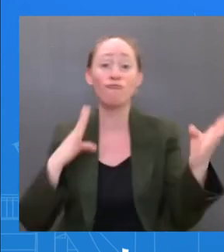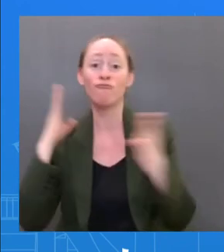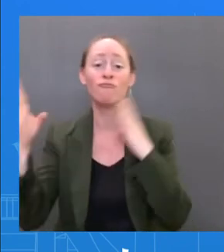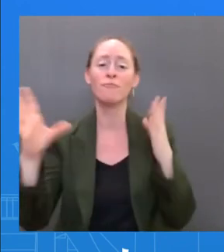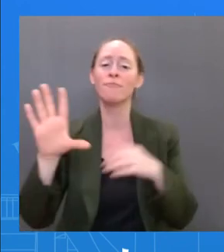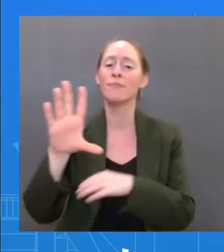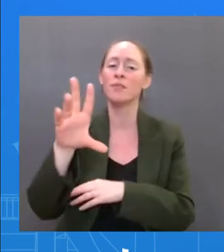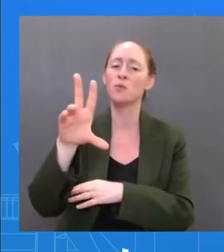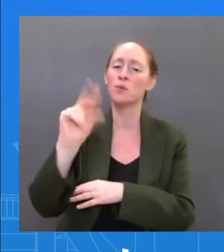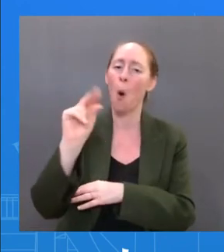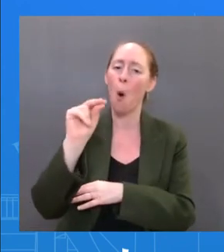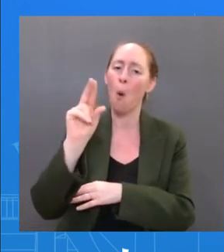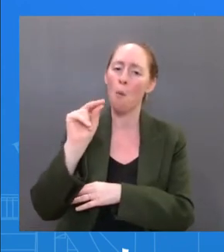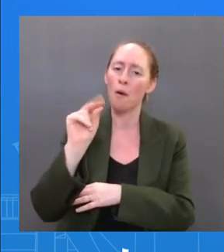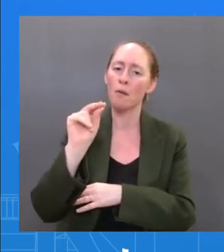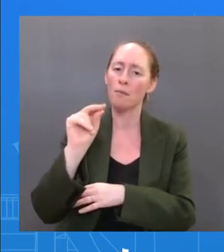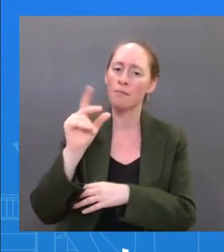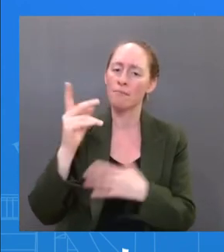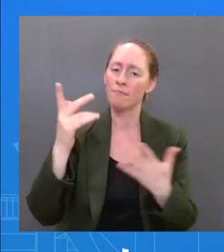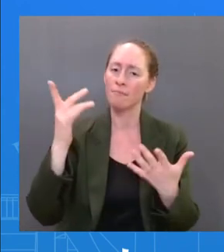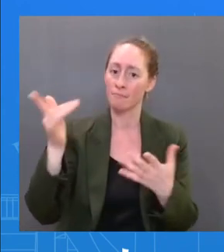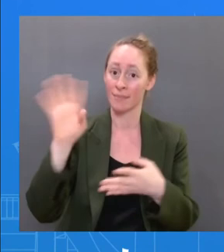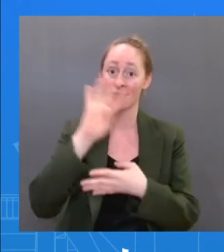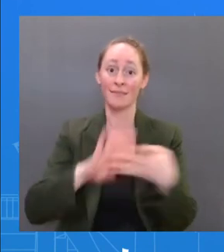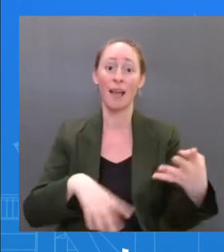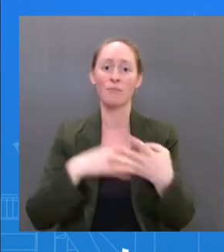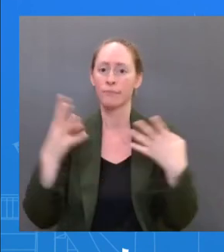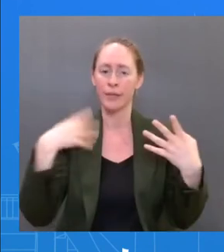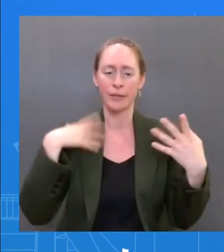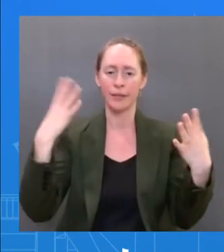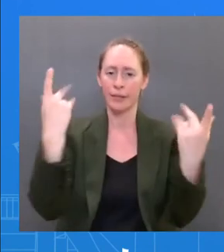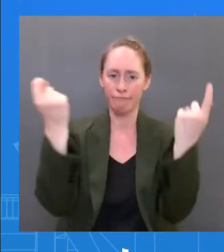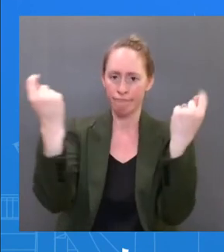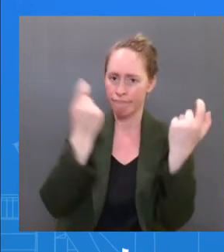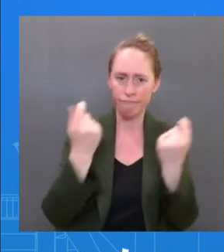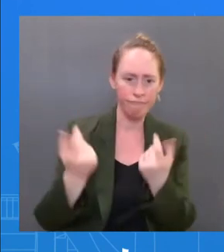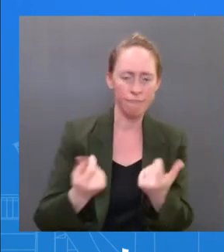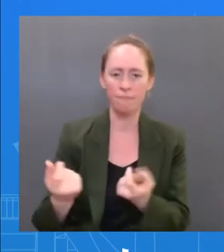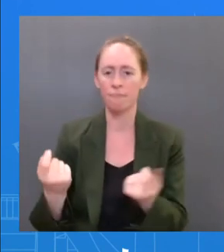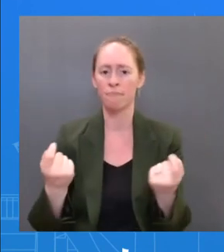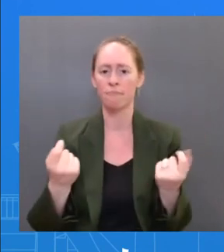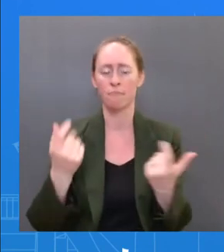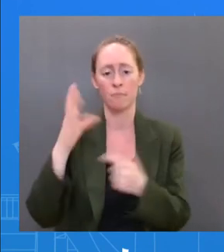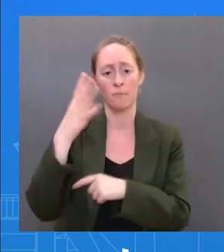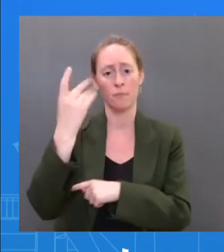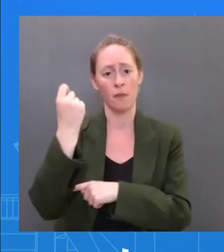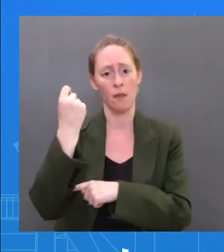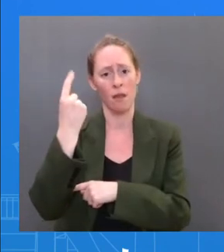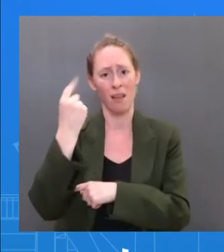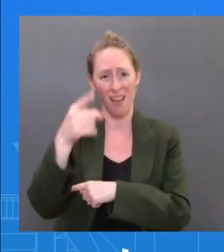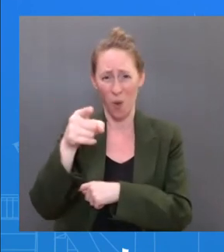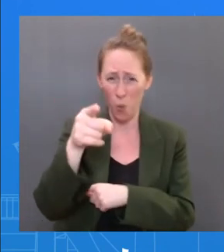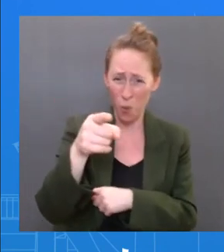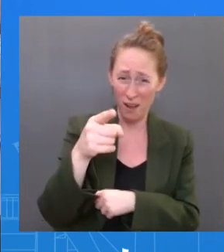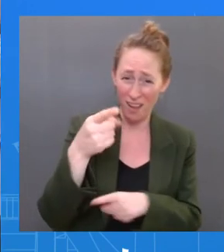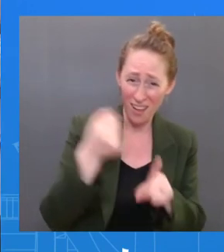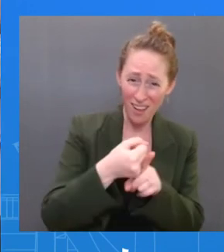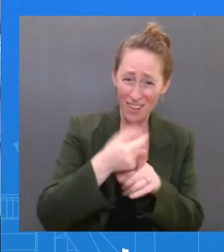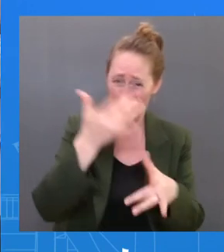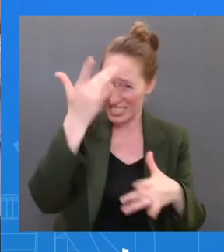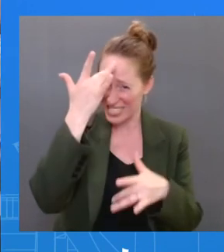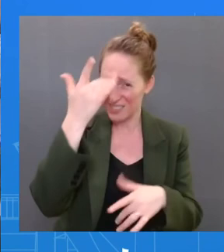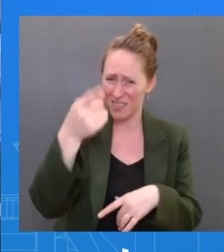people feel sick, they absolutely should get, uh, time to recover. That's something — so that's your second question. What was your first one? was,